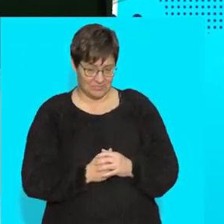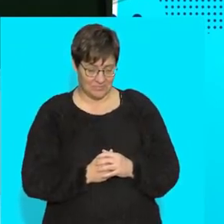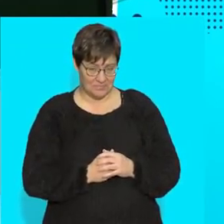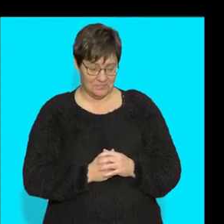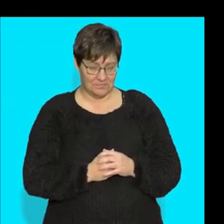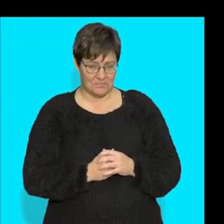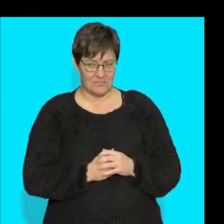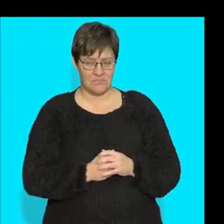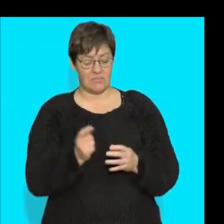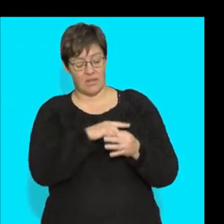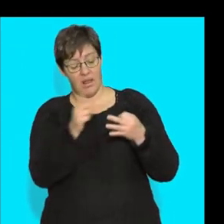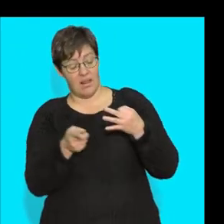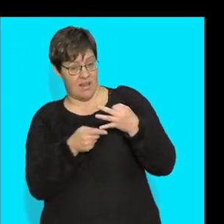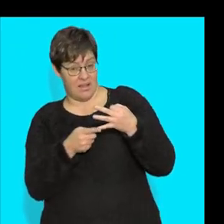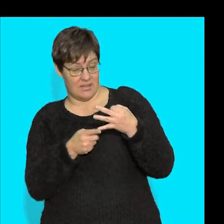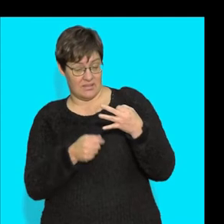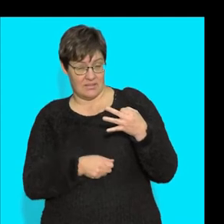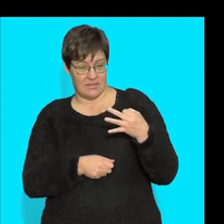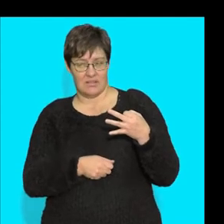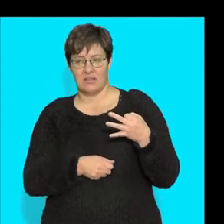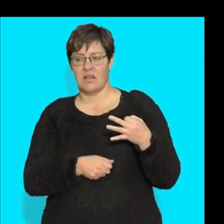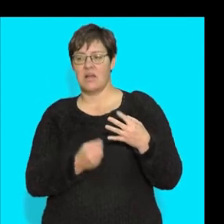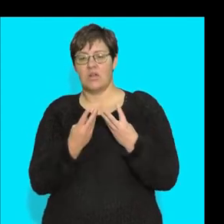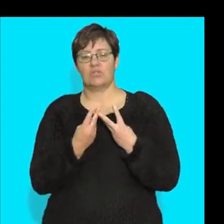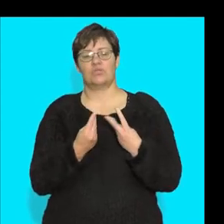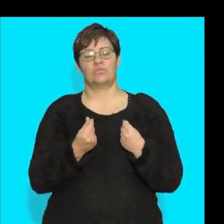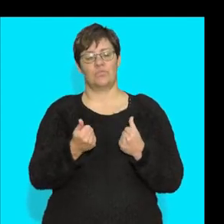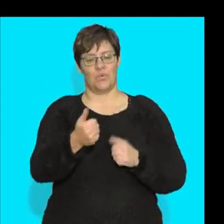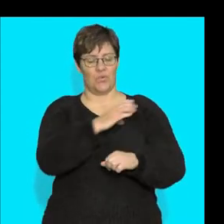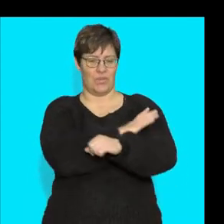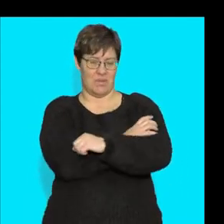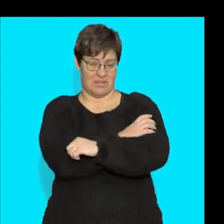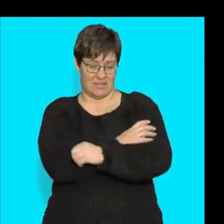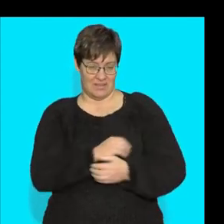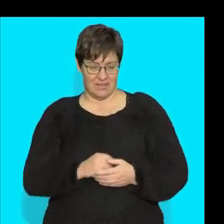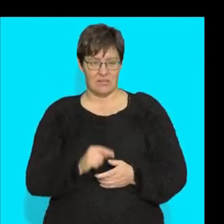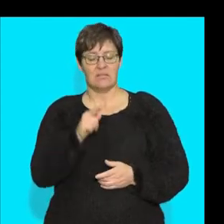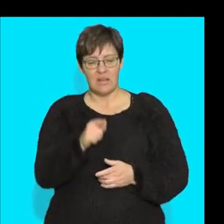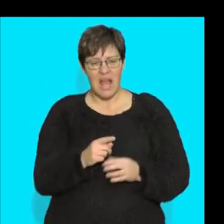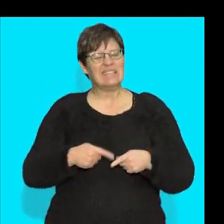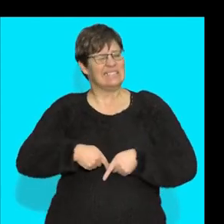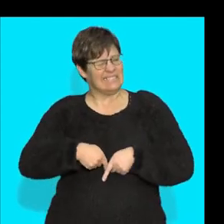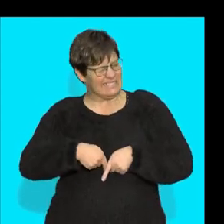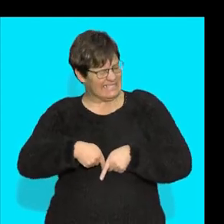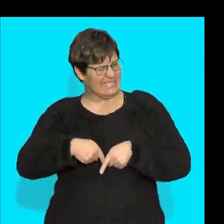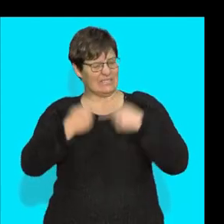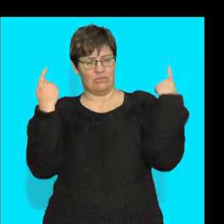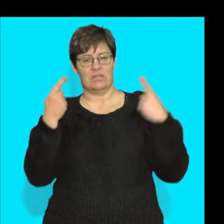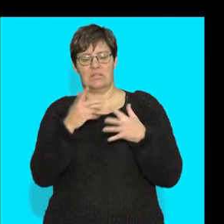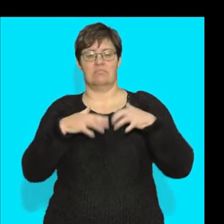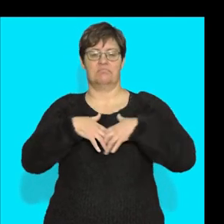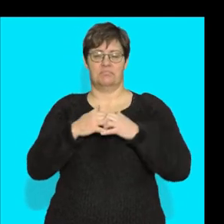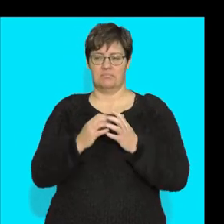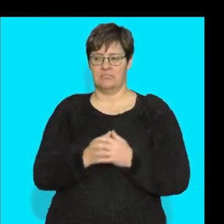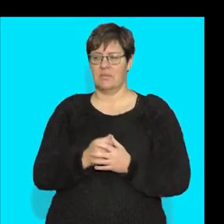rhythm. The last one we look at is smooth muscle. And smooth muscle has a totally different setup.